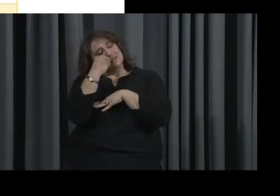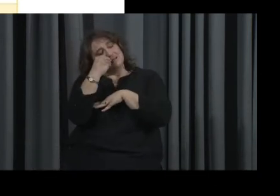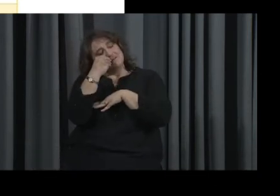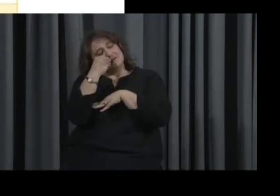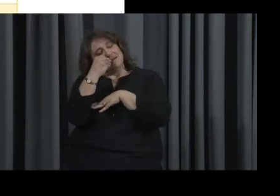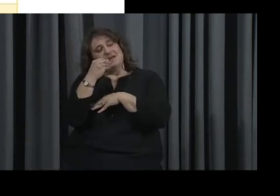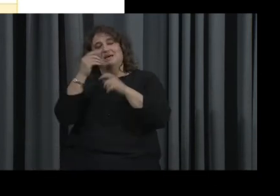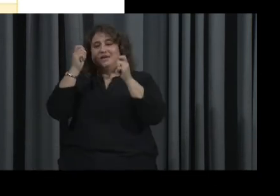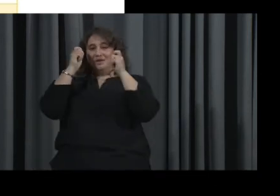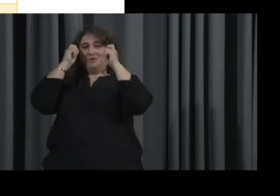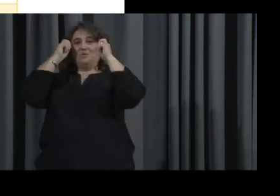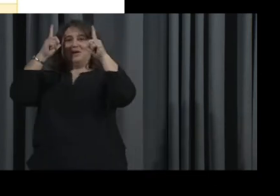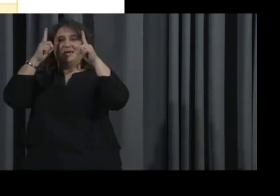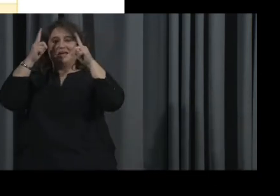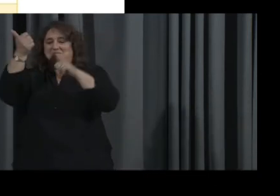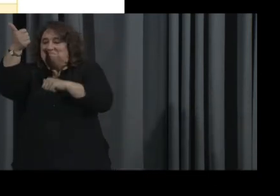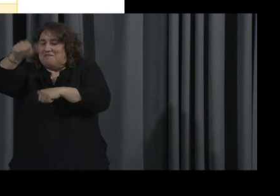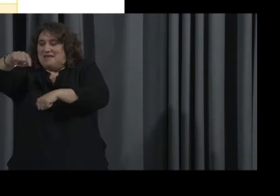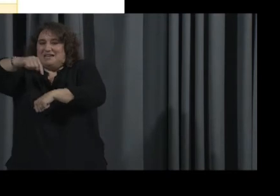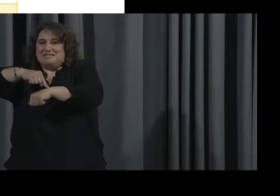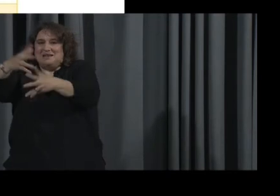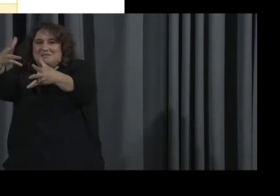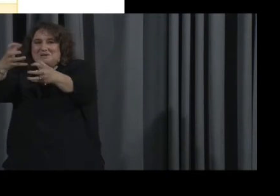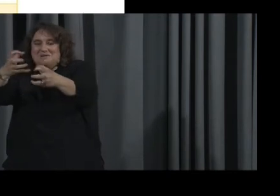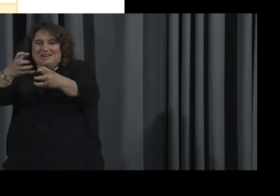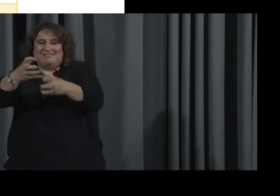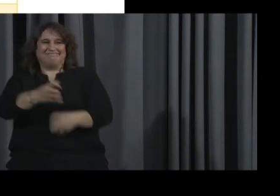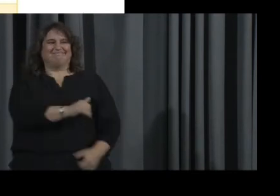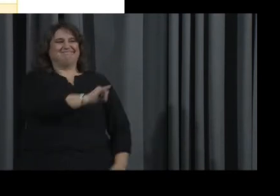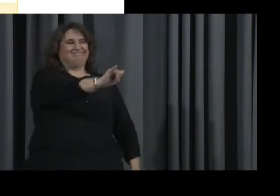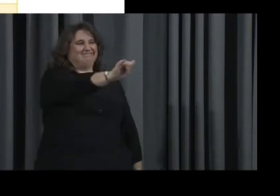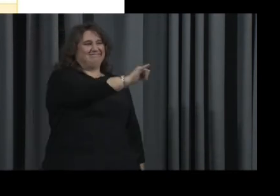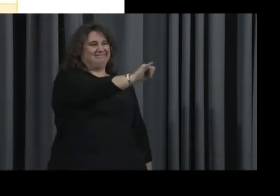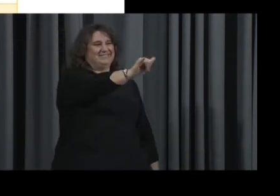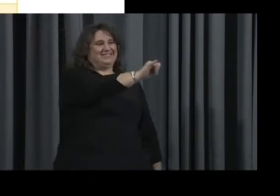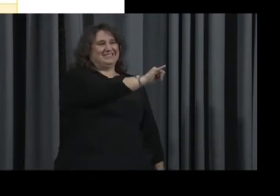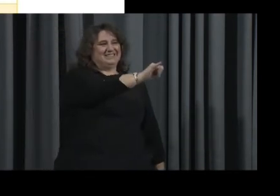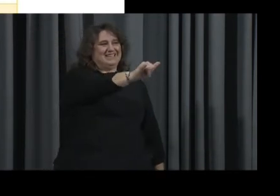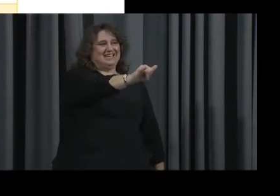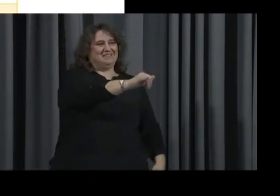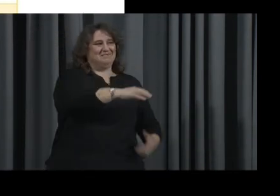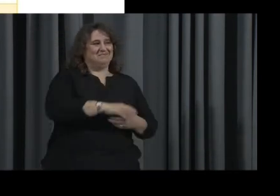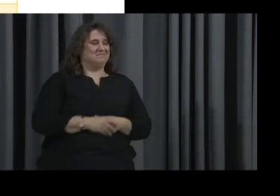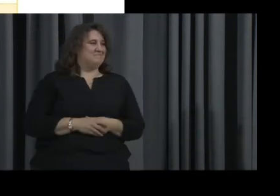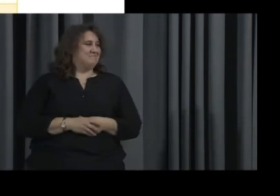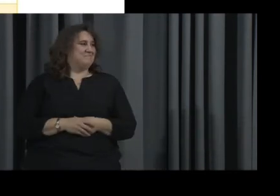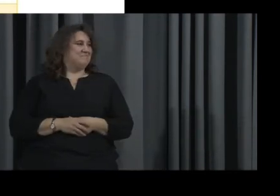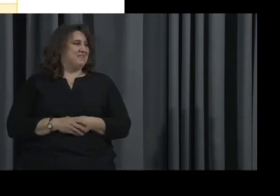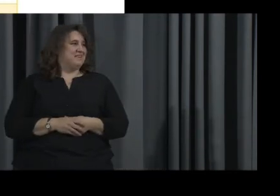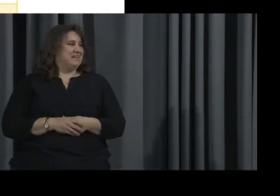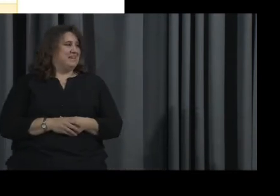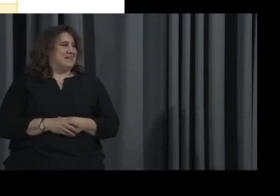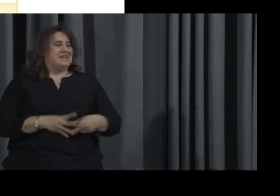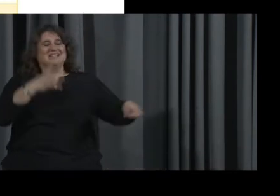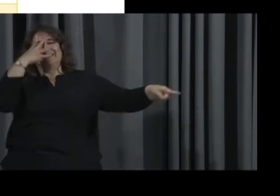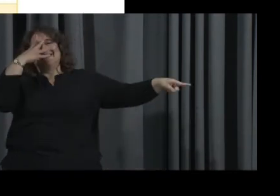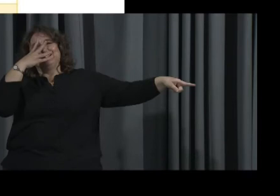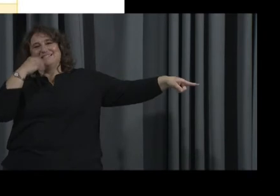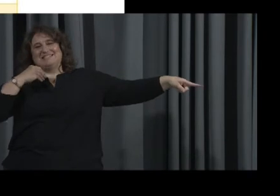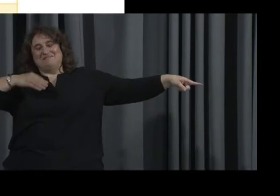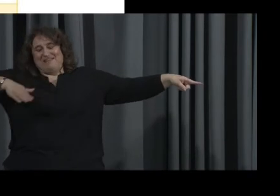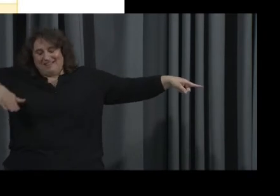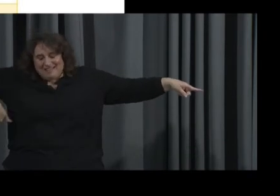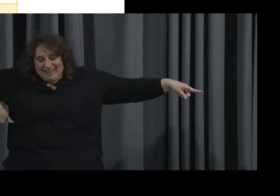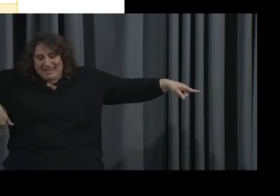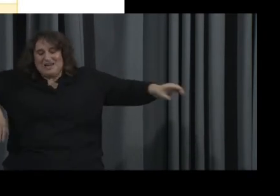Well, I've had that on my list. I've got to cross it off. Okay. You've got to cross off too, Mr. Mann. Yeah. Yeah. Sleeping late and no